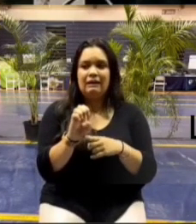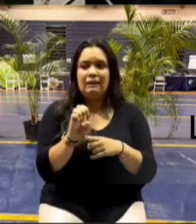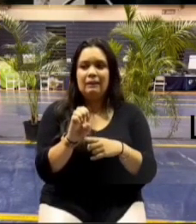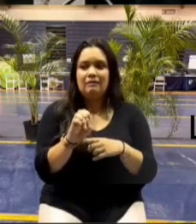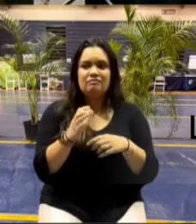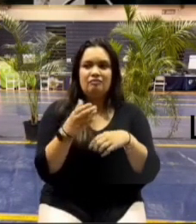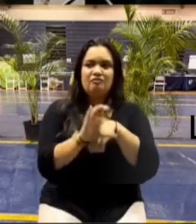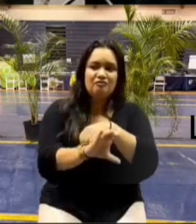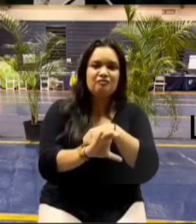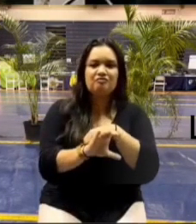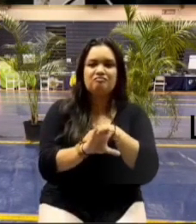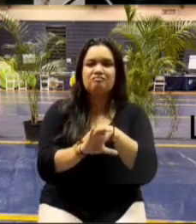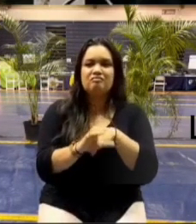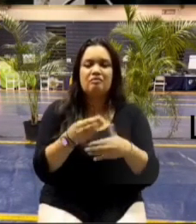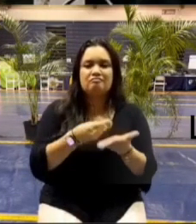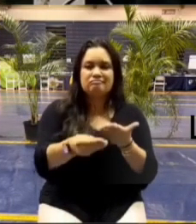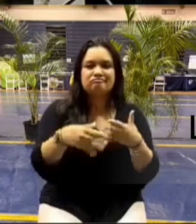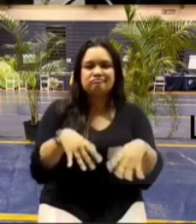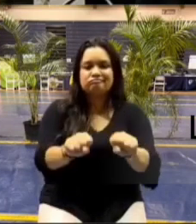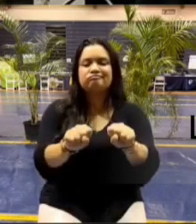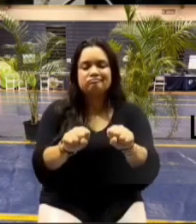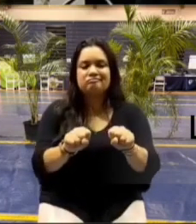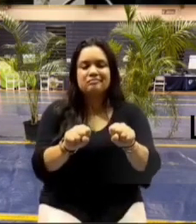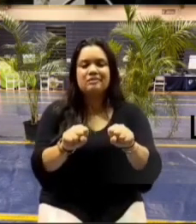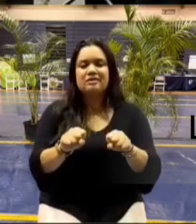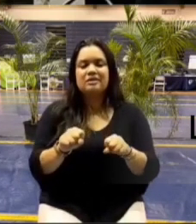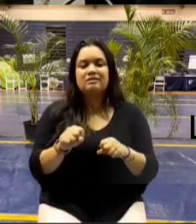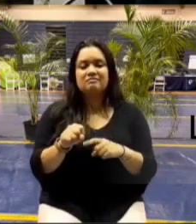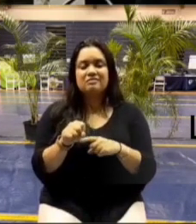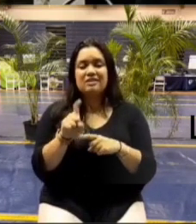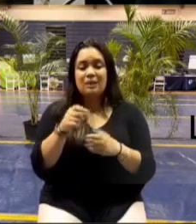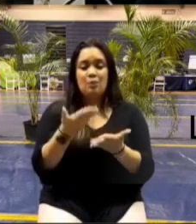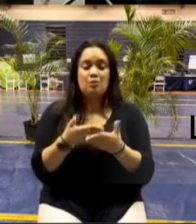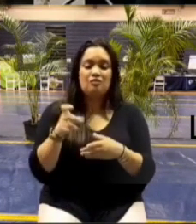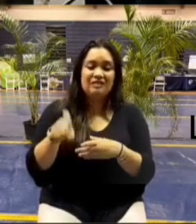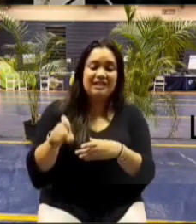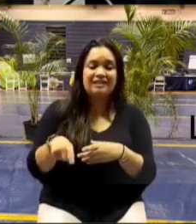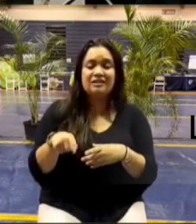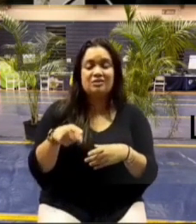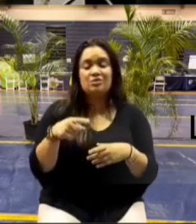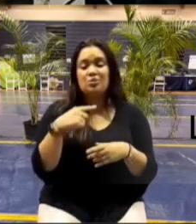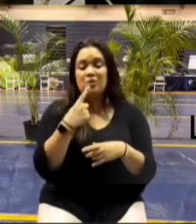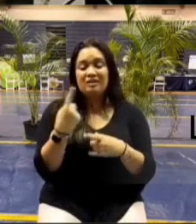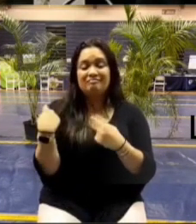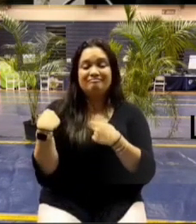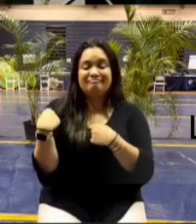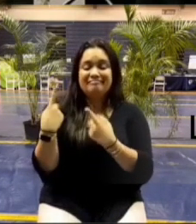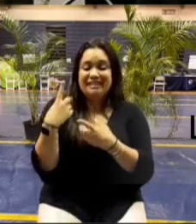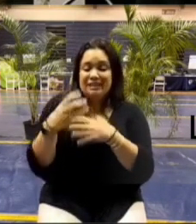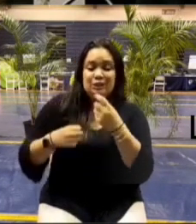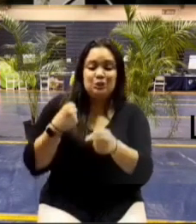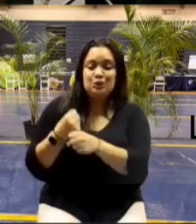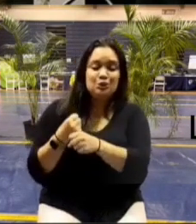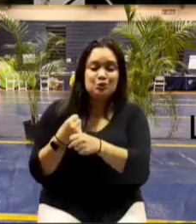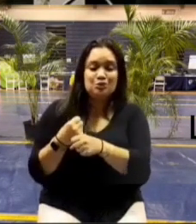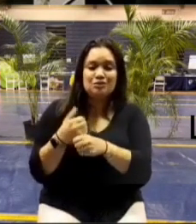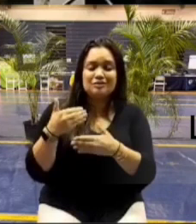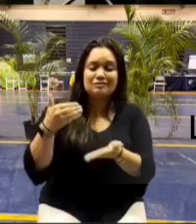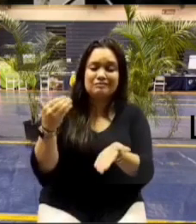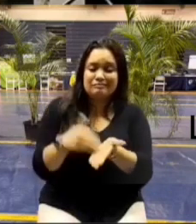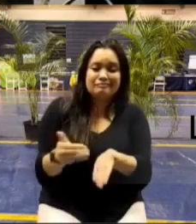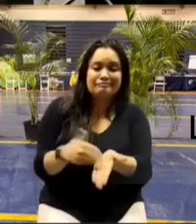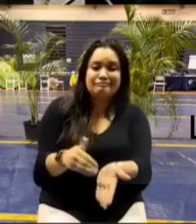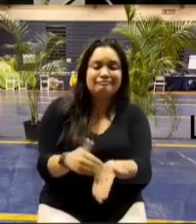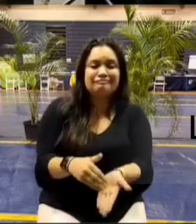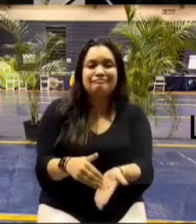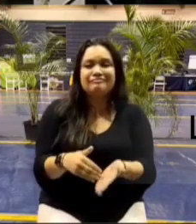can prove that it's necessary for us but more importantly this has been our pattern for years but when somebody sees you coming they go okay